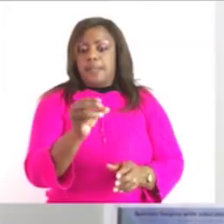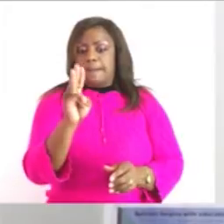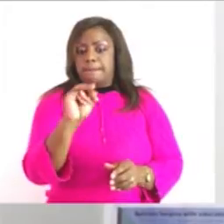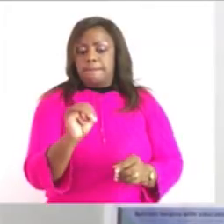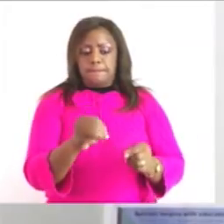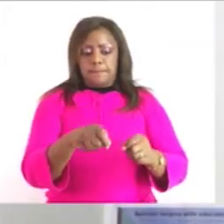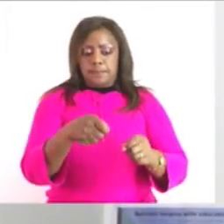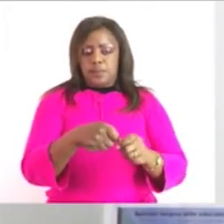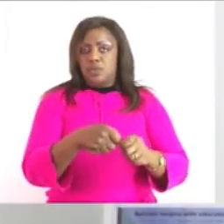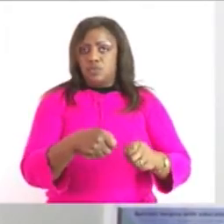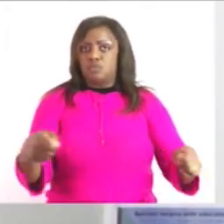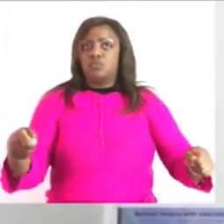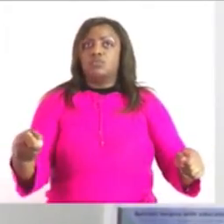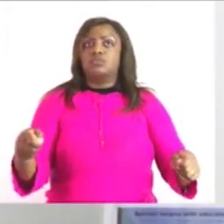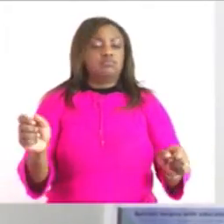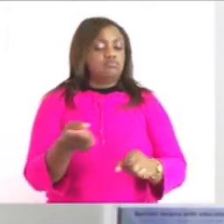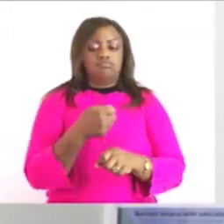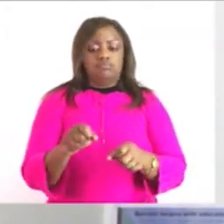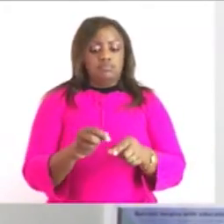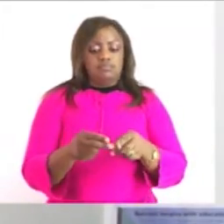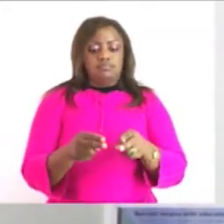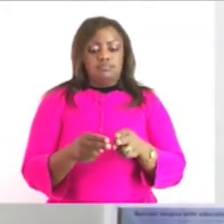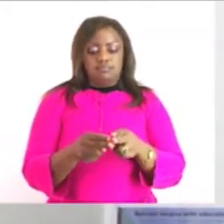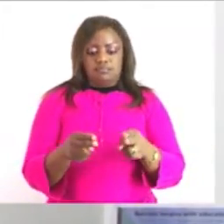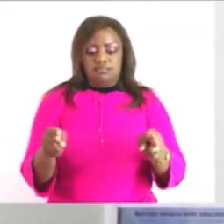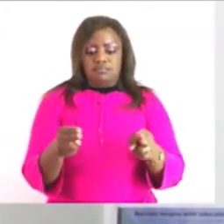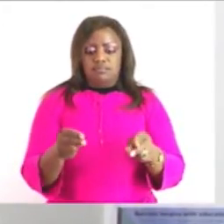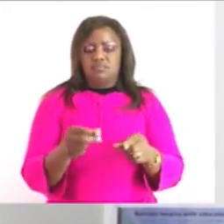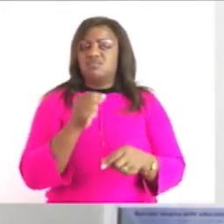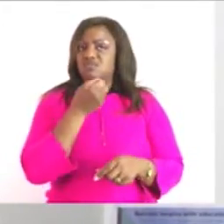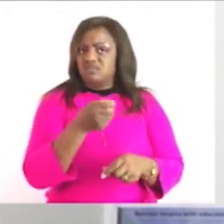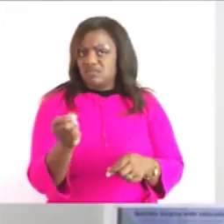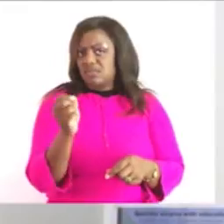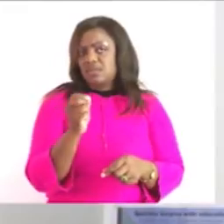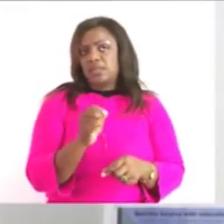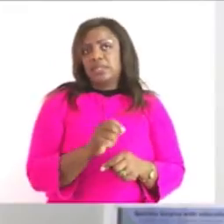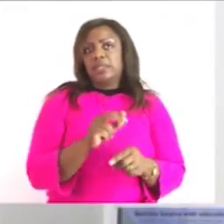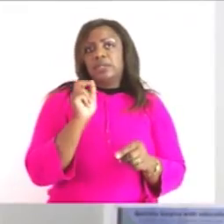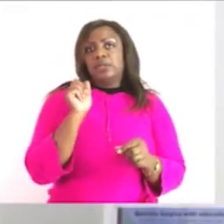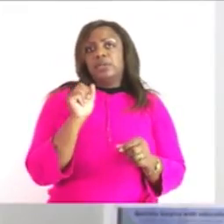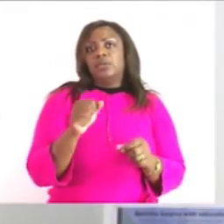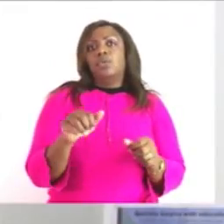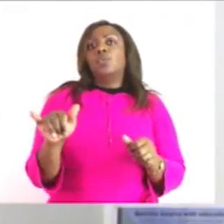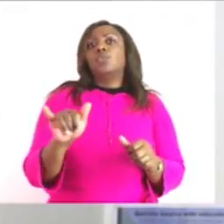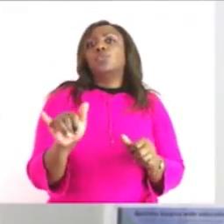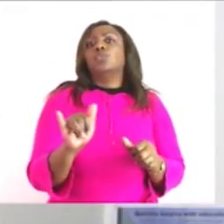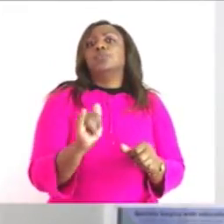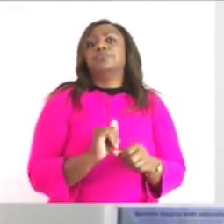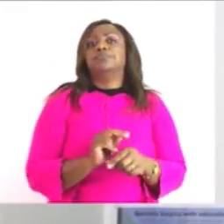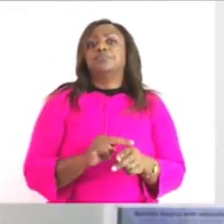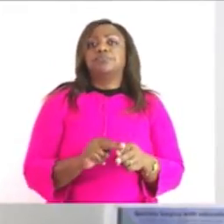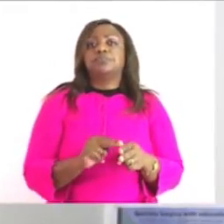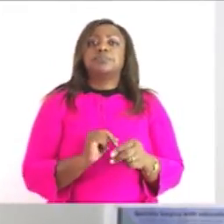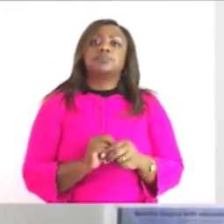measure the the length of within five meter we also can just take one